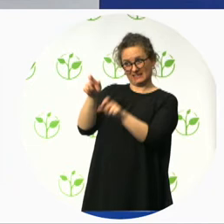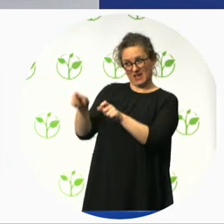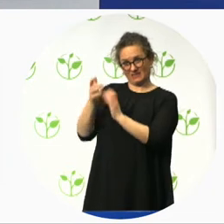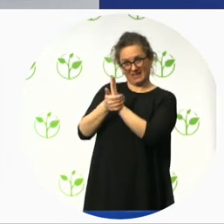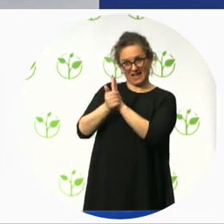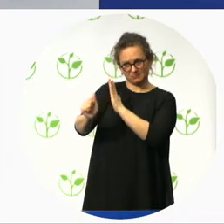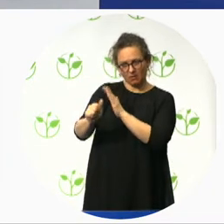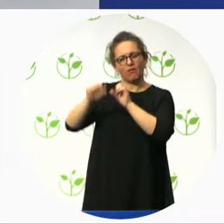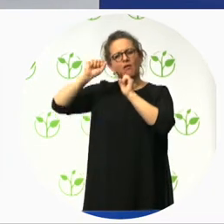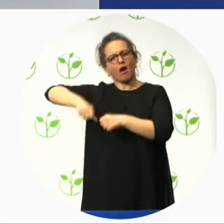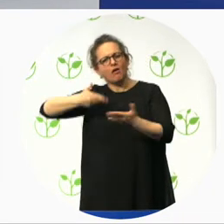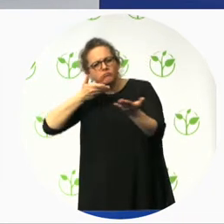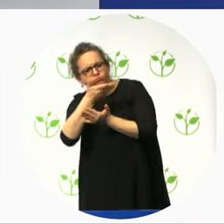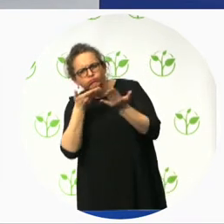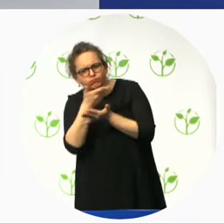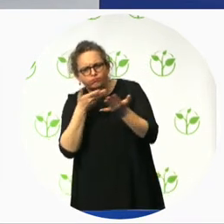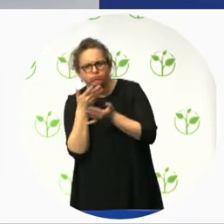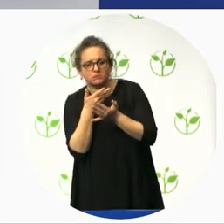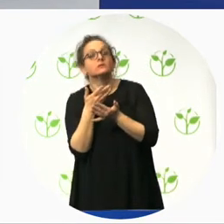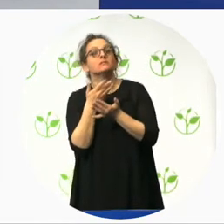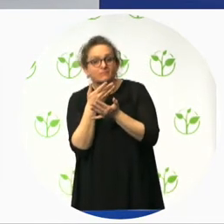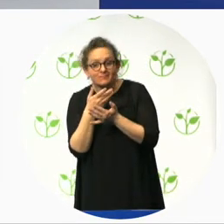recognition and credibility in the field of accessibility.